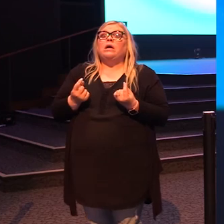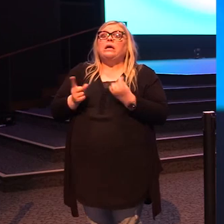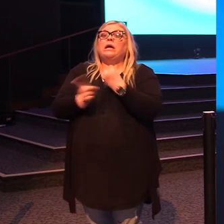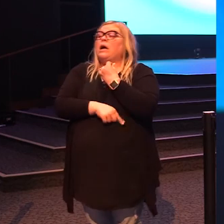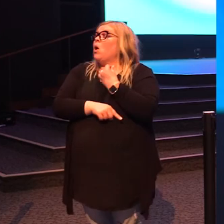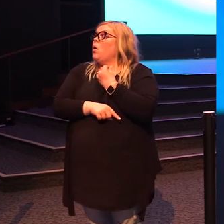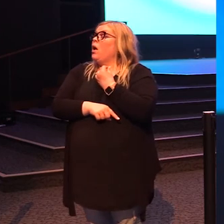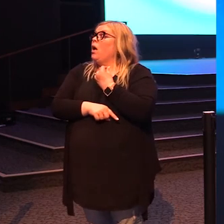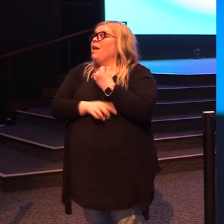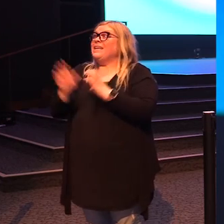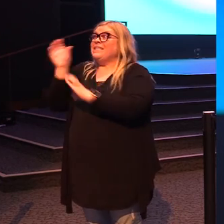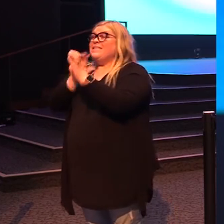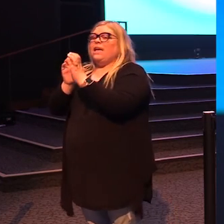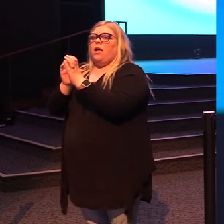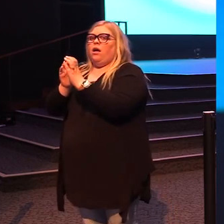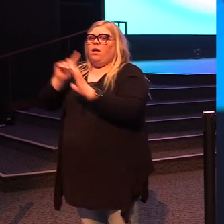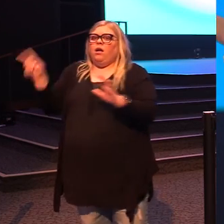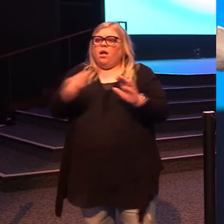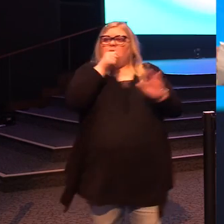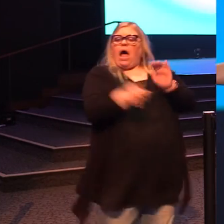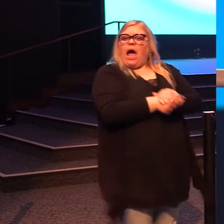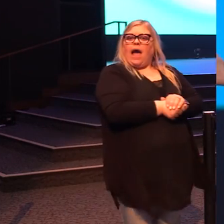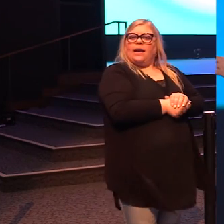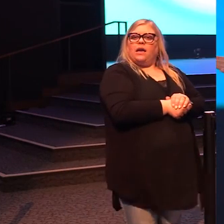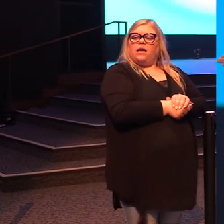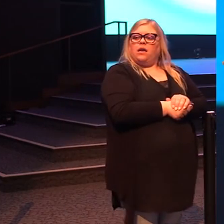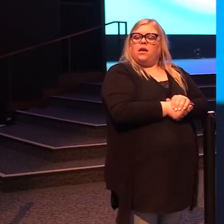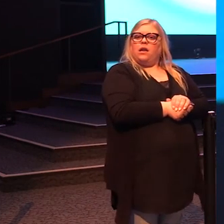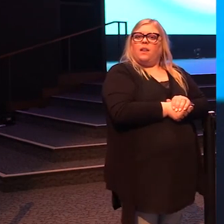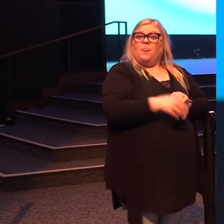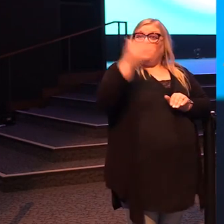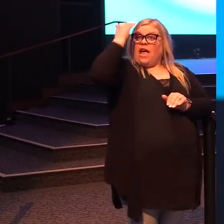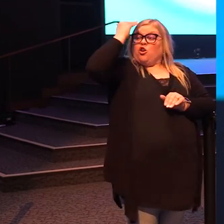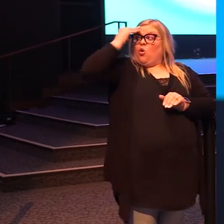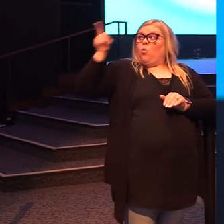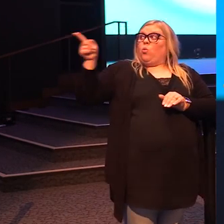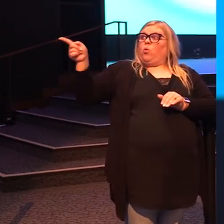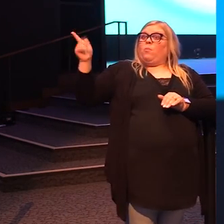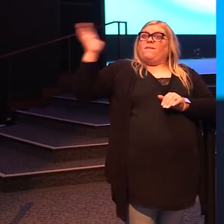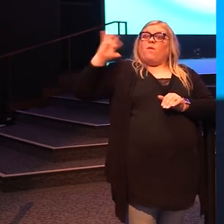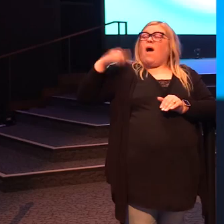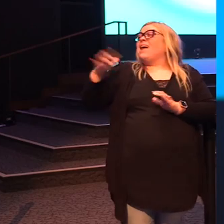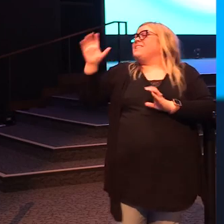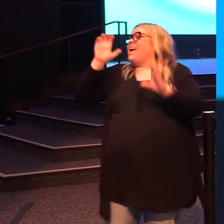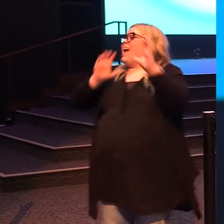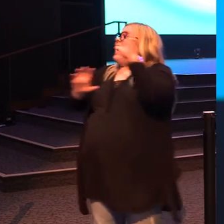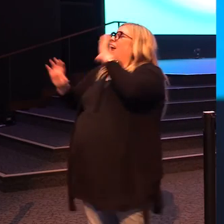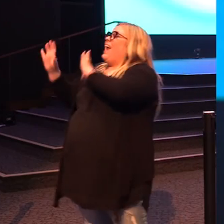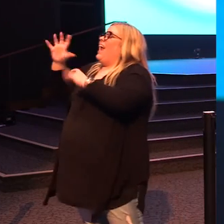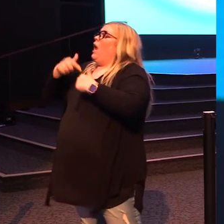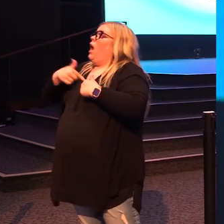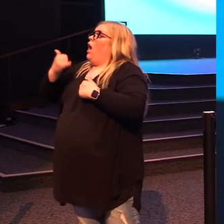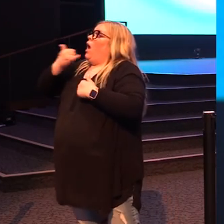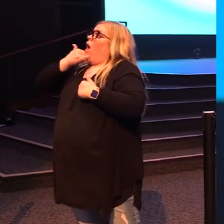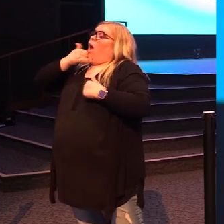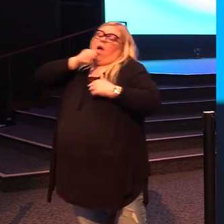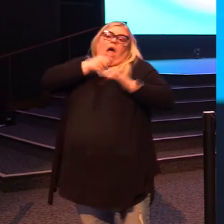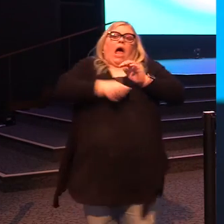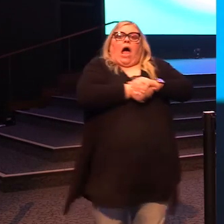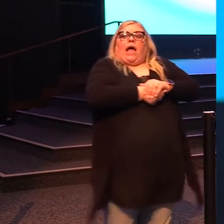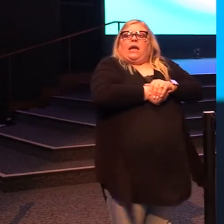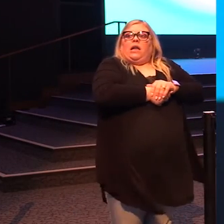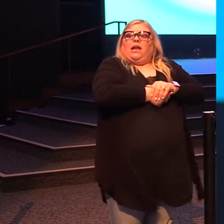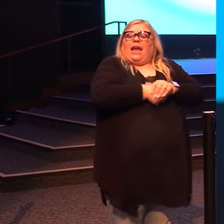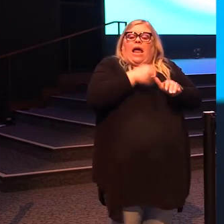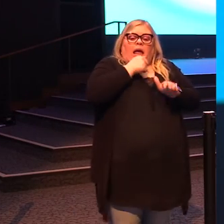sin is they begin to hide from the one who their moments before that were seeking. They begin to hide themselves, hide